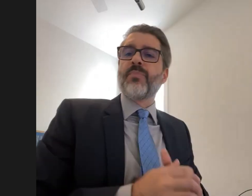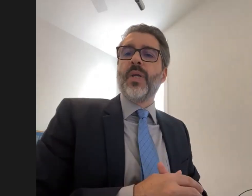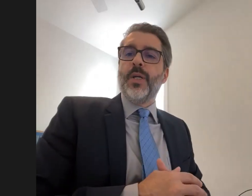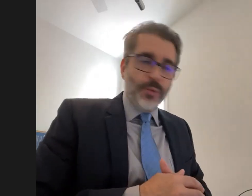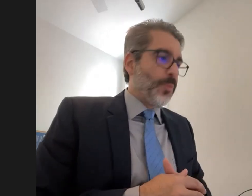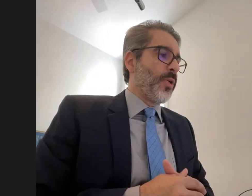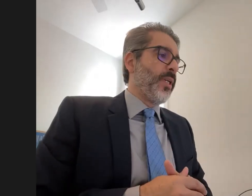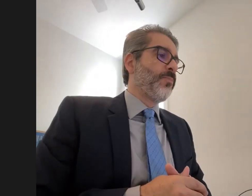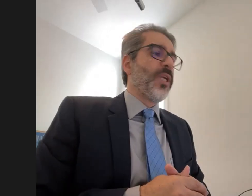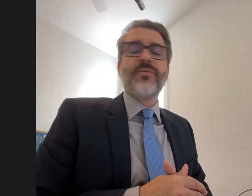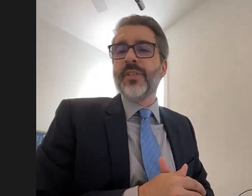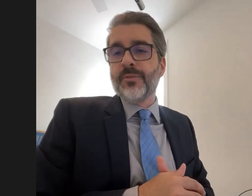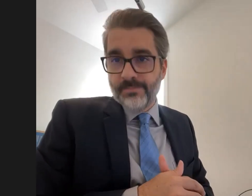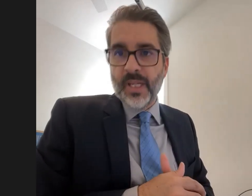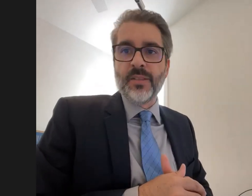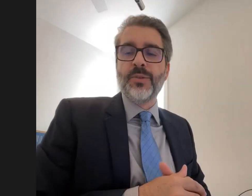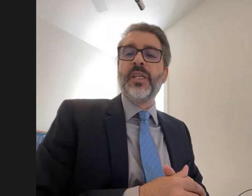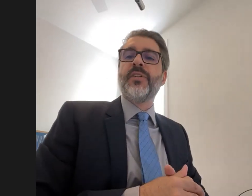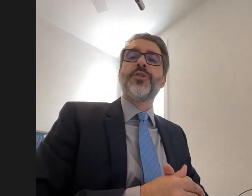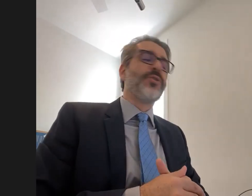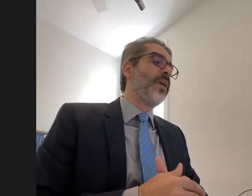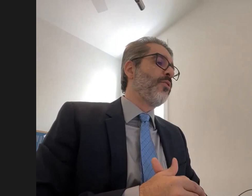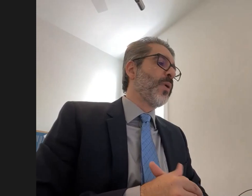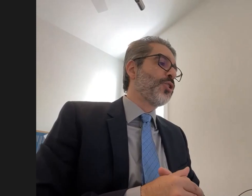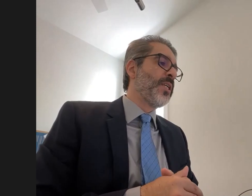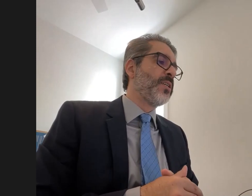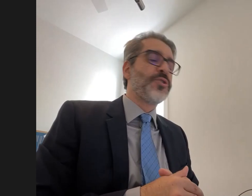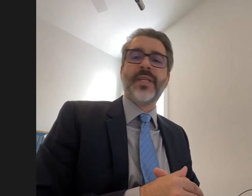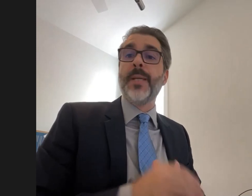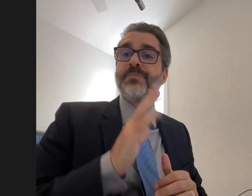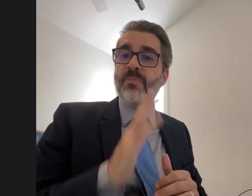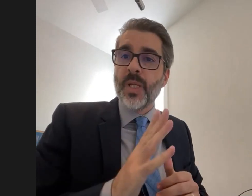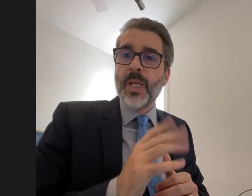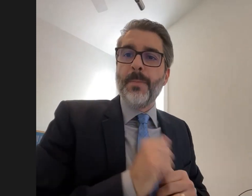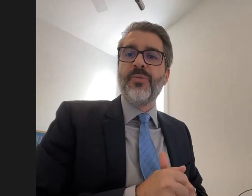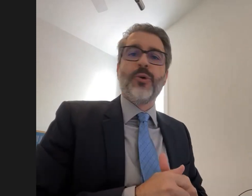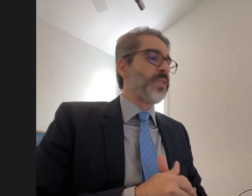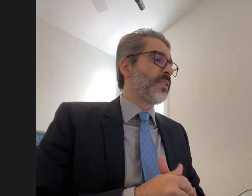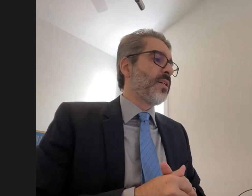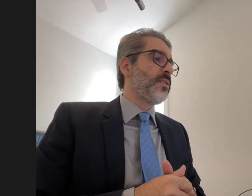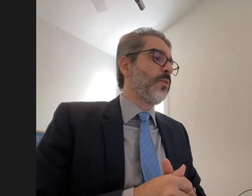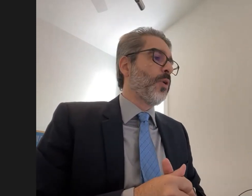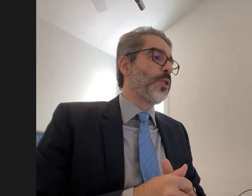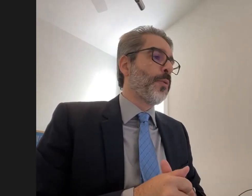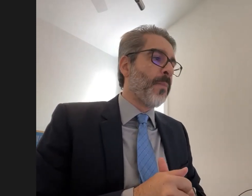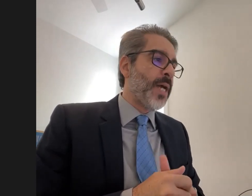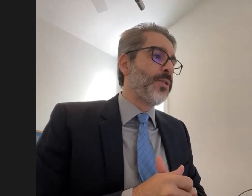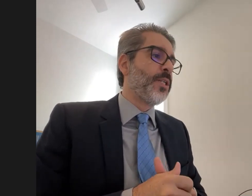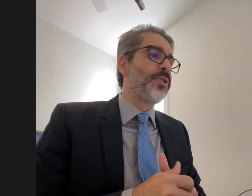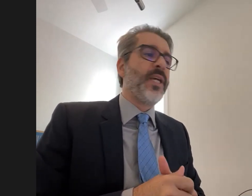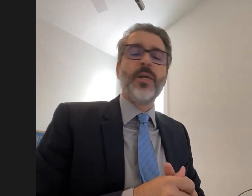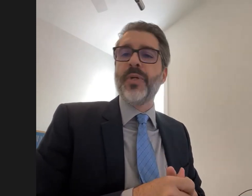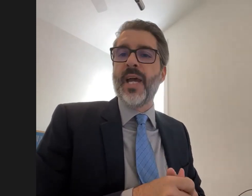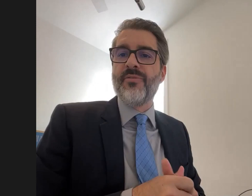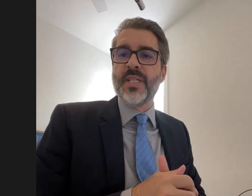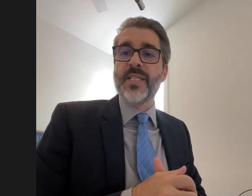Okay. Good morning, good afternoon, and good evening to everyone joining us today. Before we start, we want to remind you